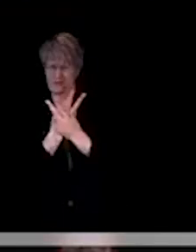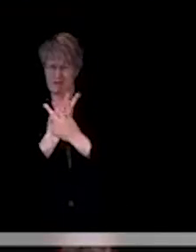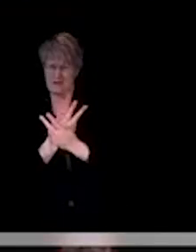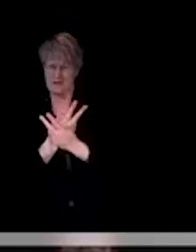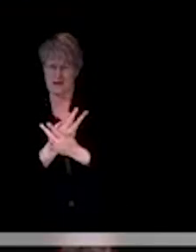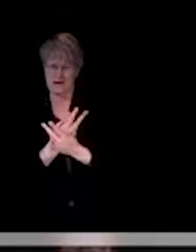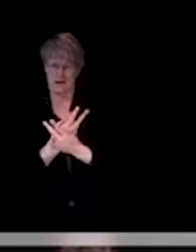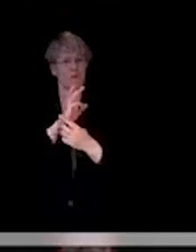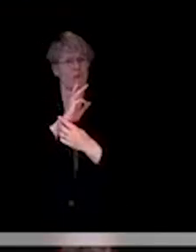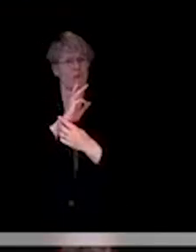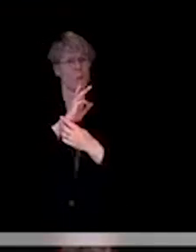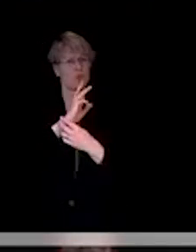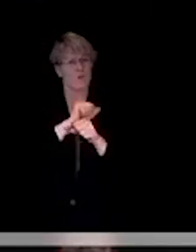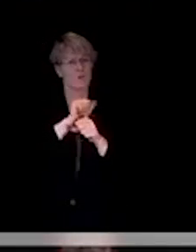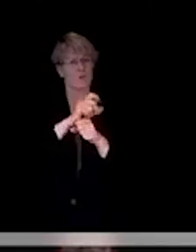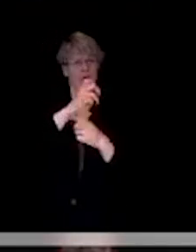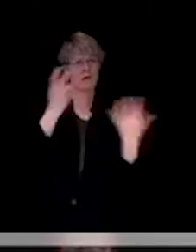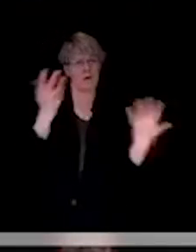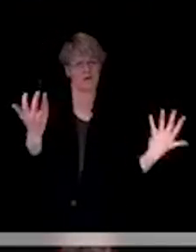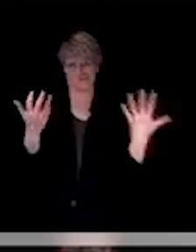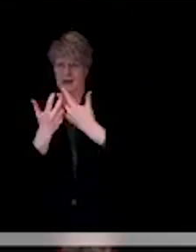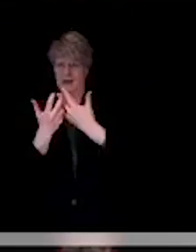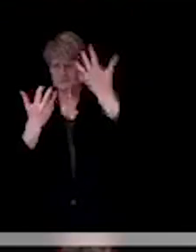difference for them, guess. Thanks.